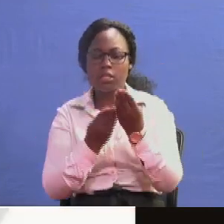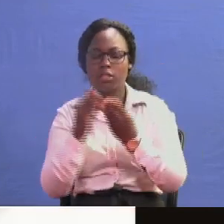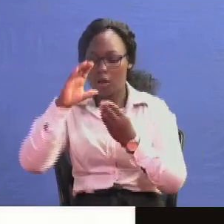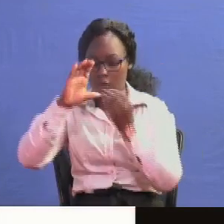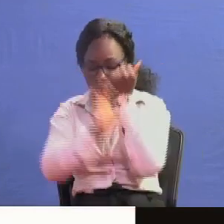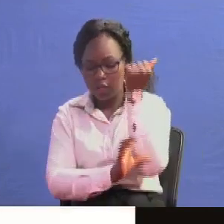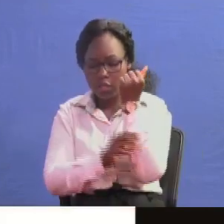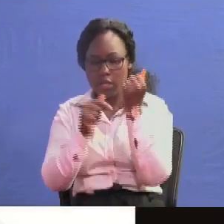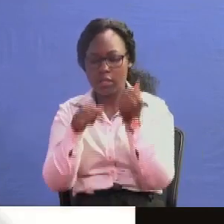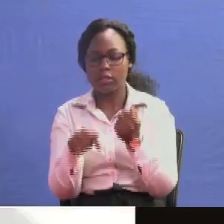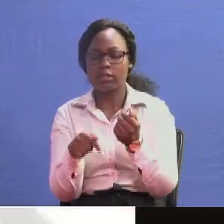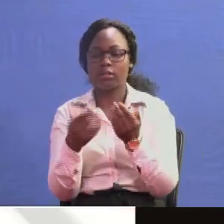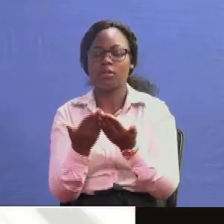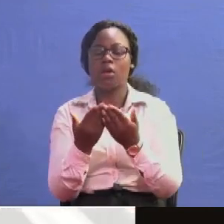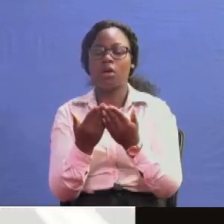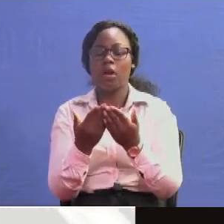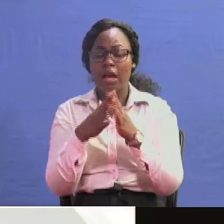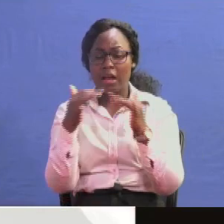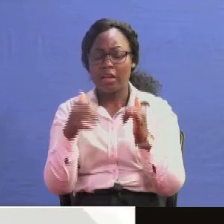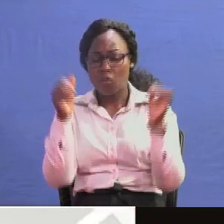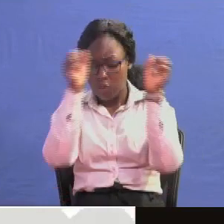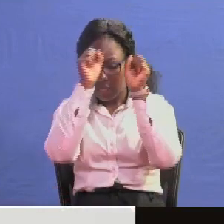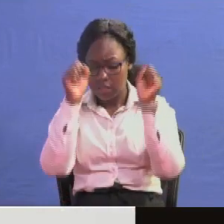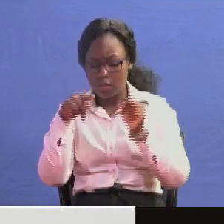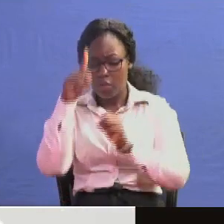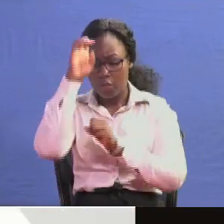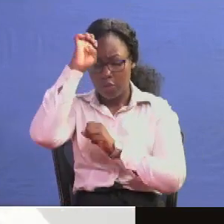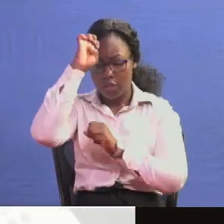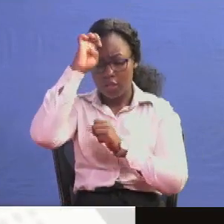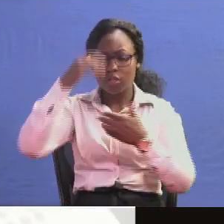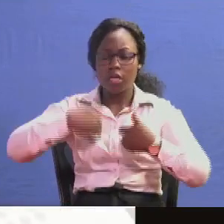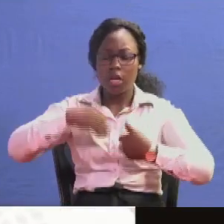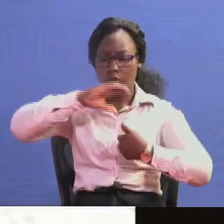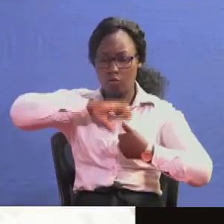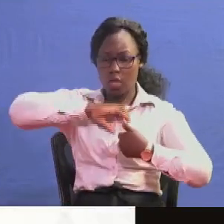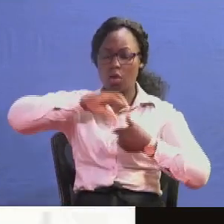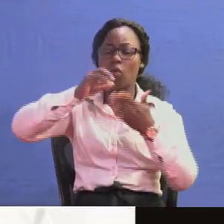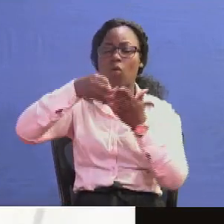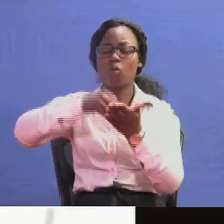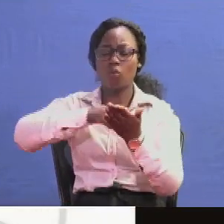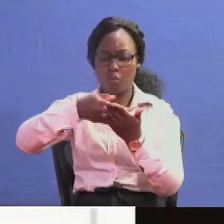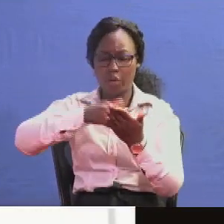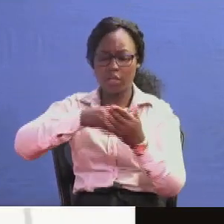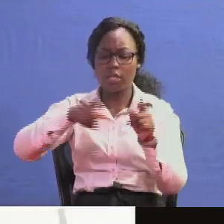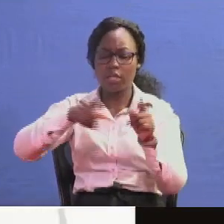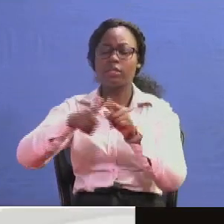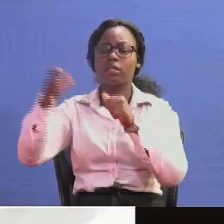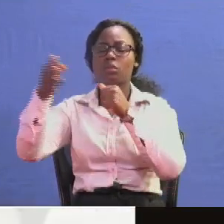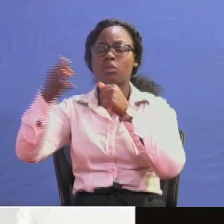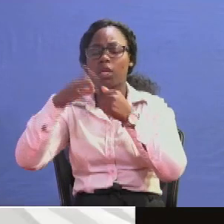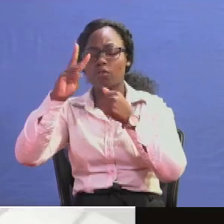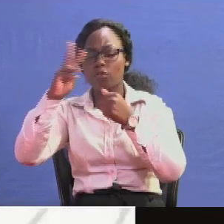in a flawless manner of course every system of education has its own weaknesses and 844 had its own